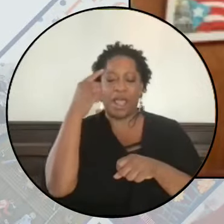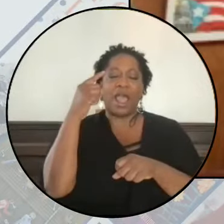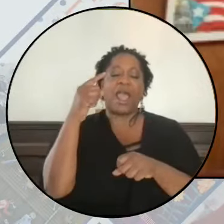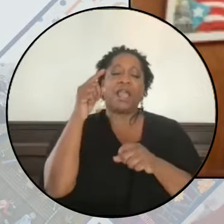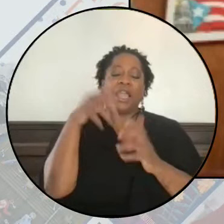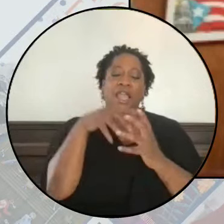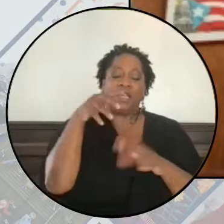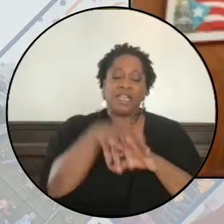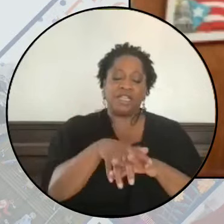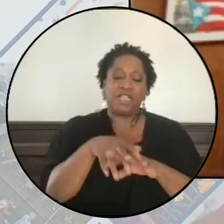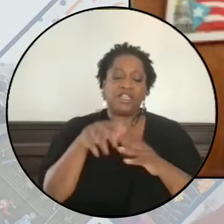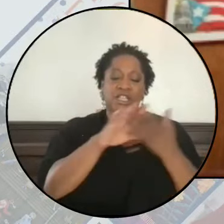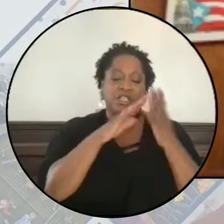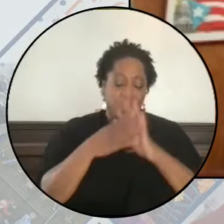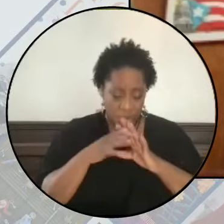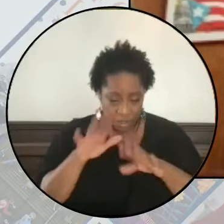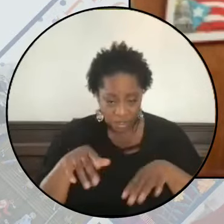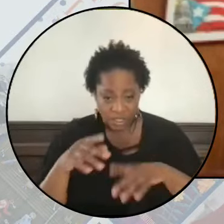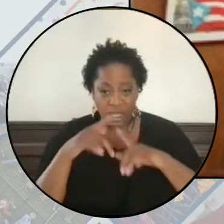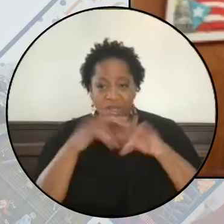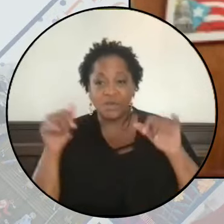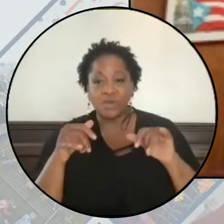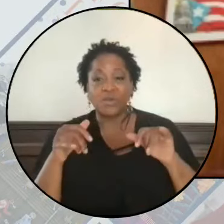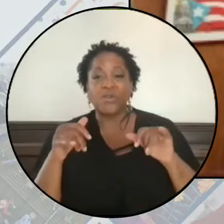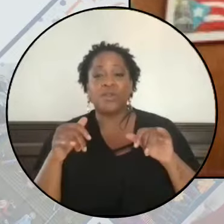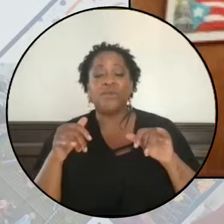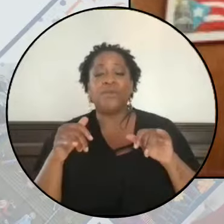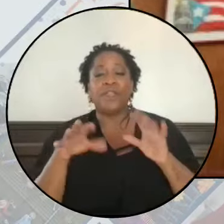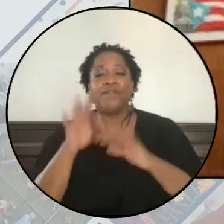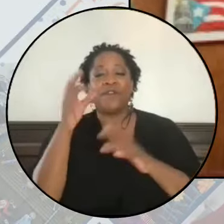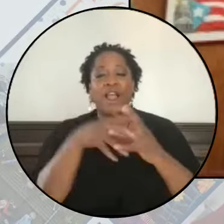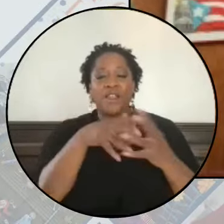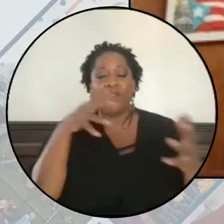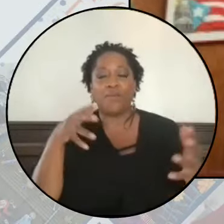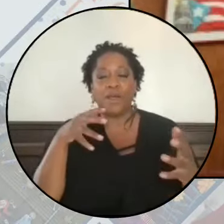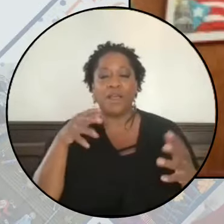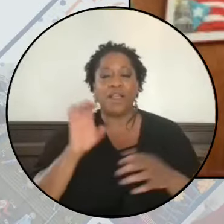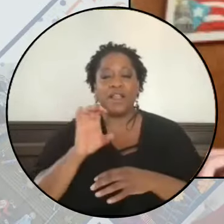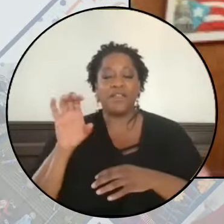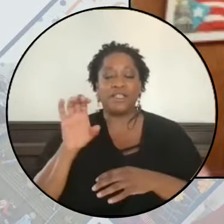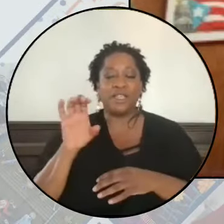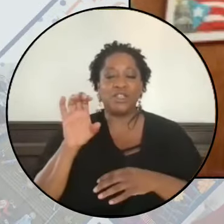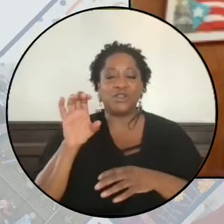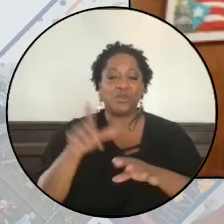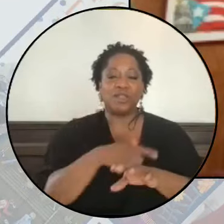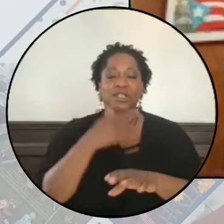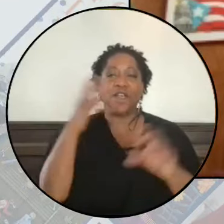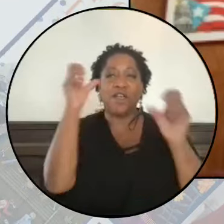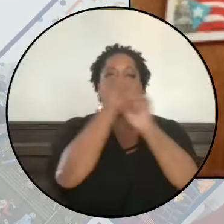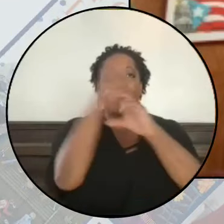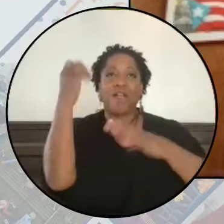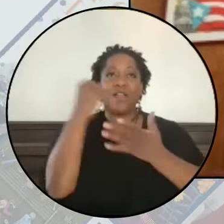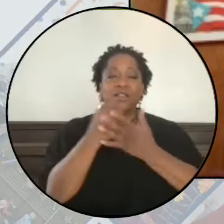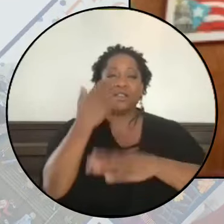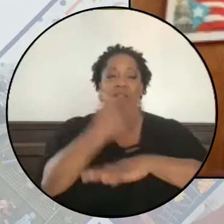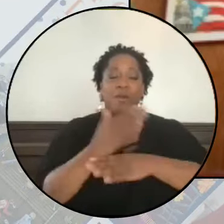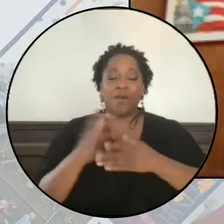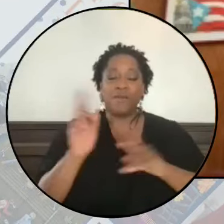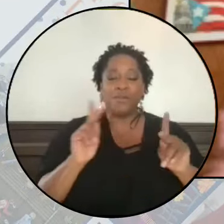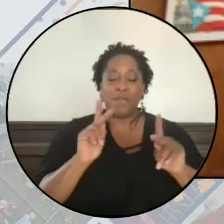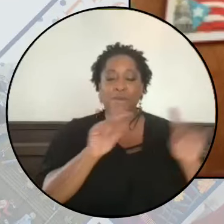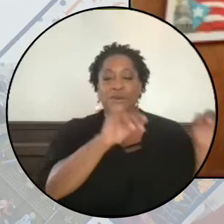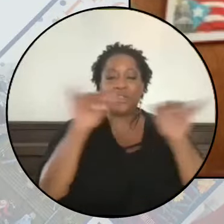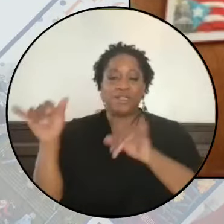communities, it's also true that it finds its undoing in the centuries-long emancipatory visions of these same people.